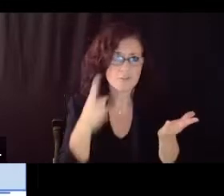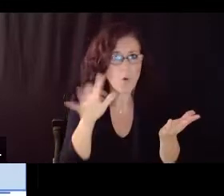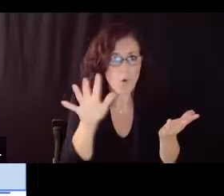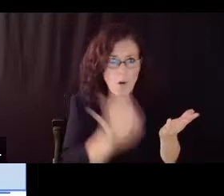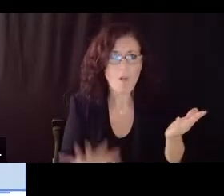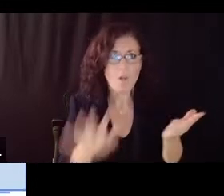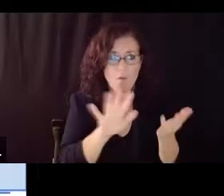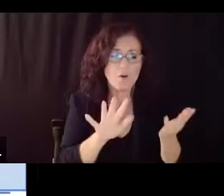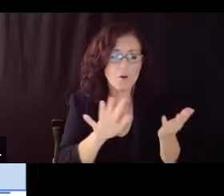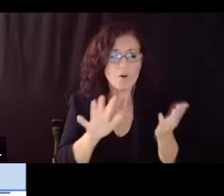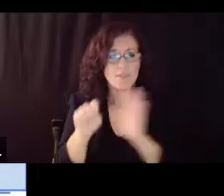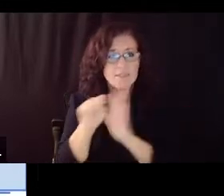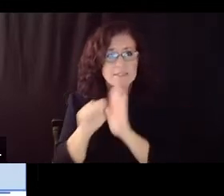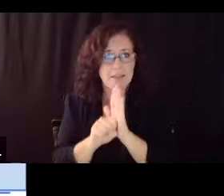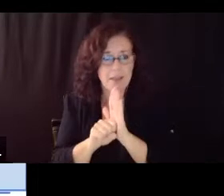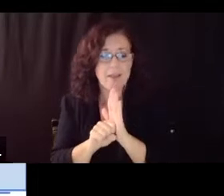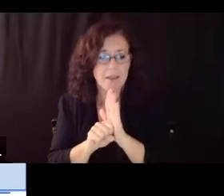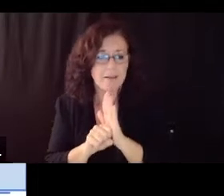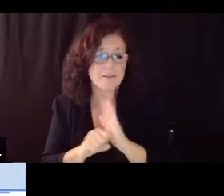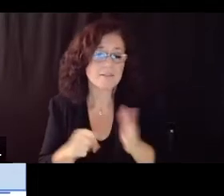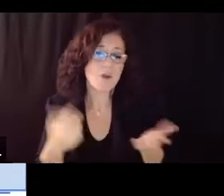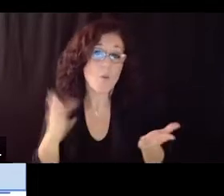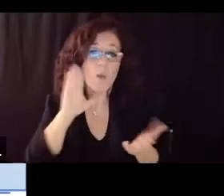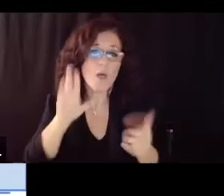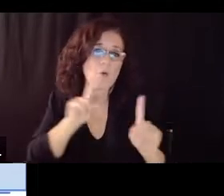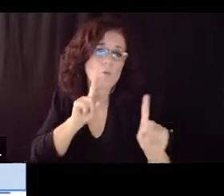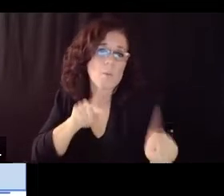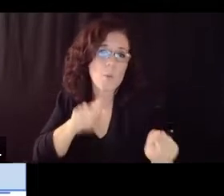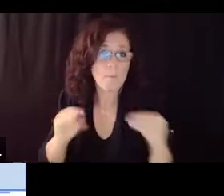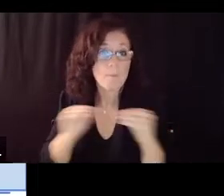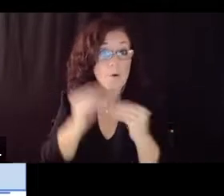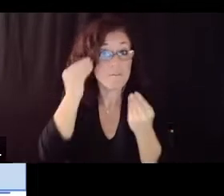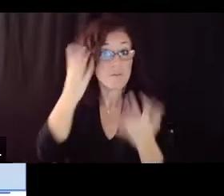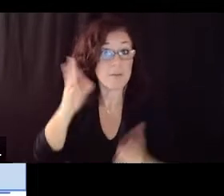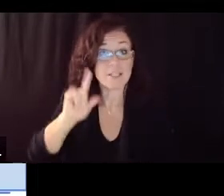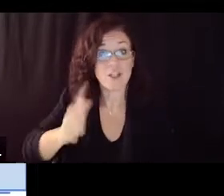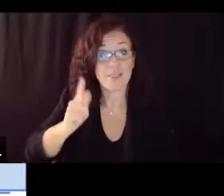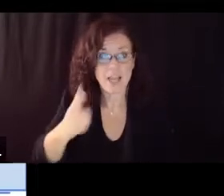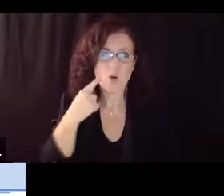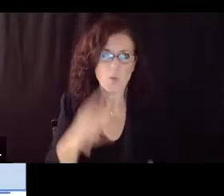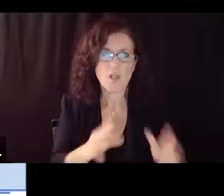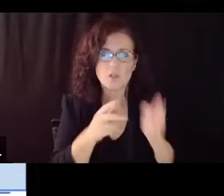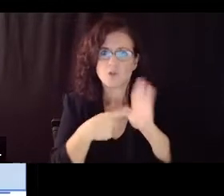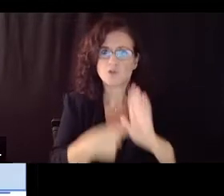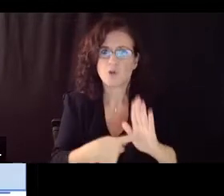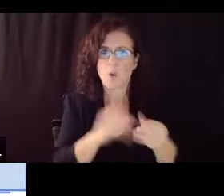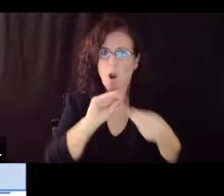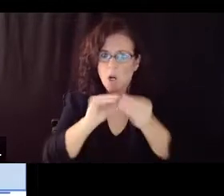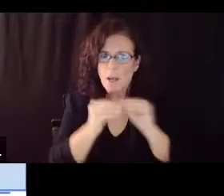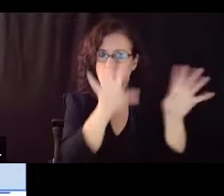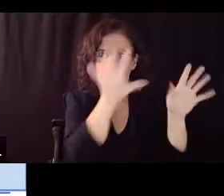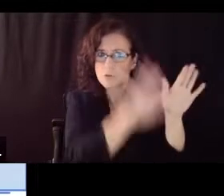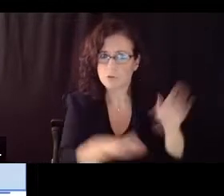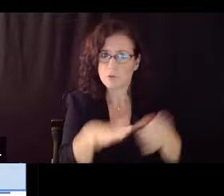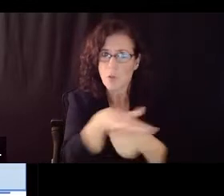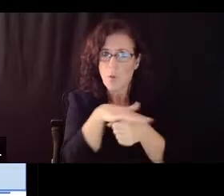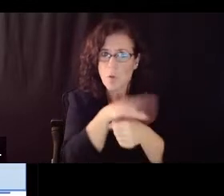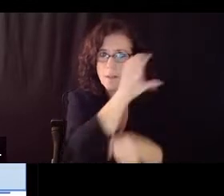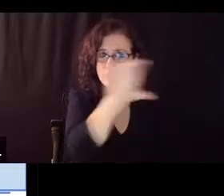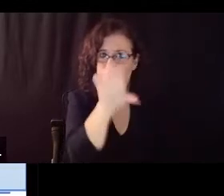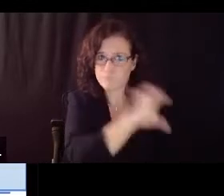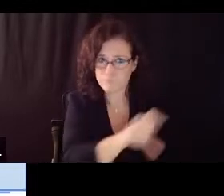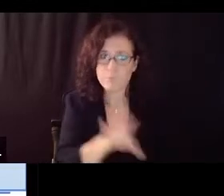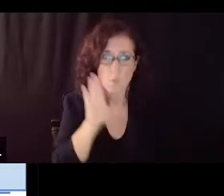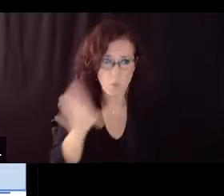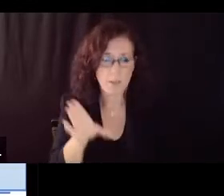some reporting feature of similar information coming forward so if we can move to the next couple slides um